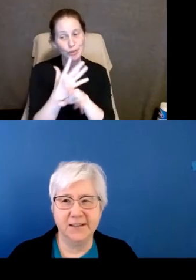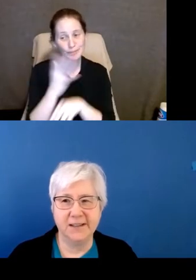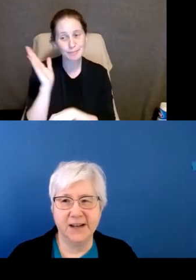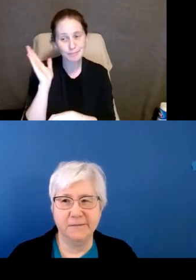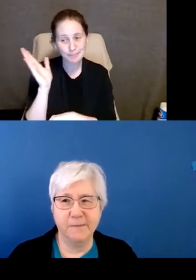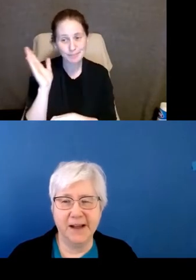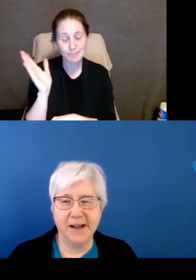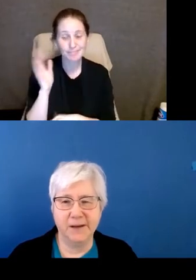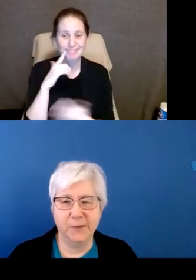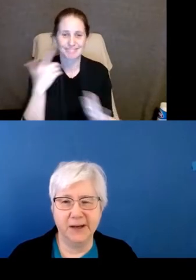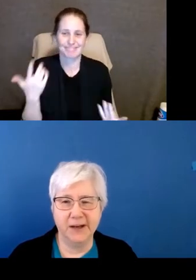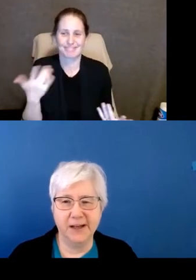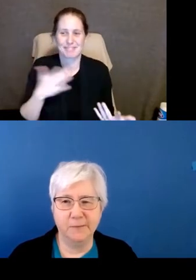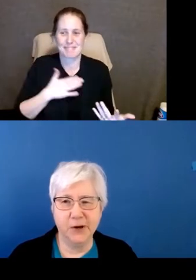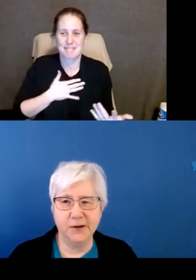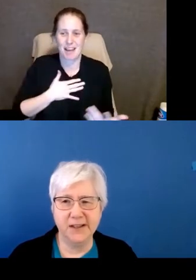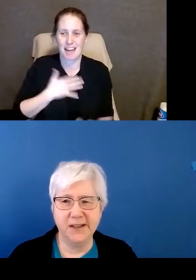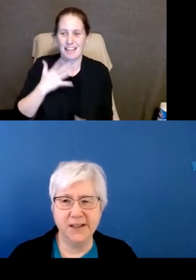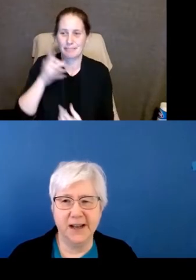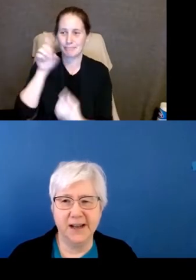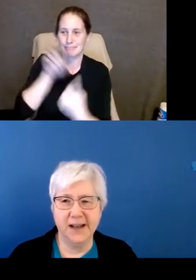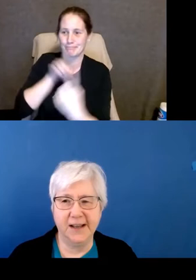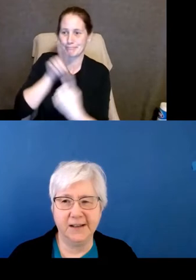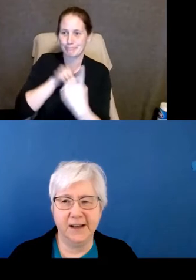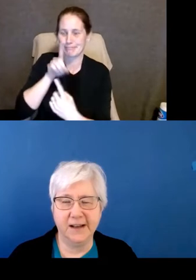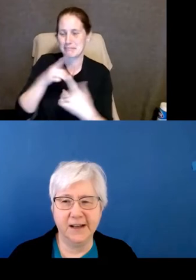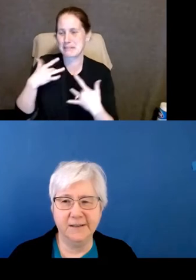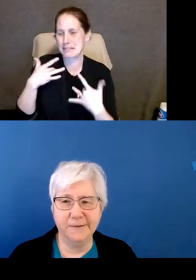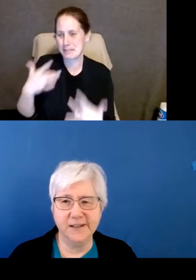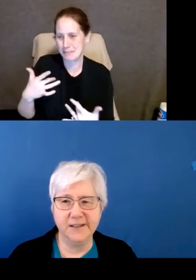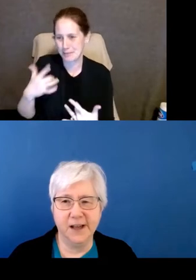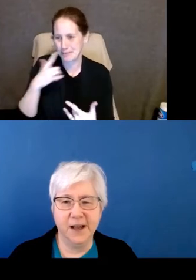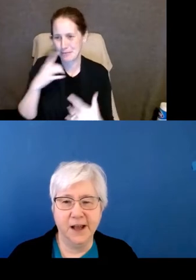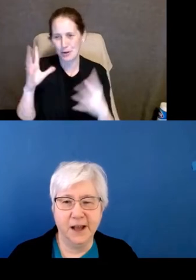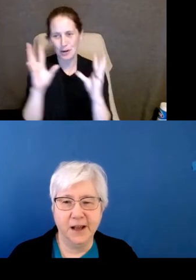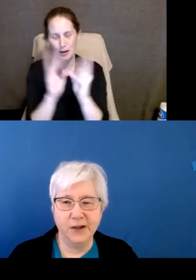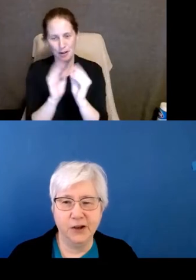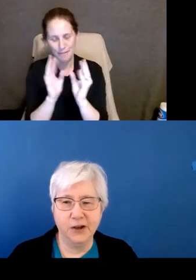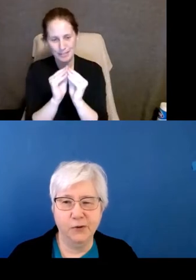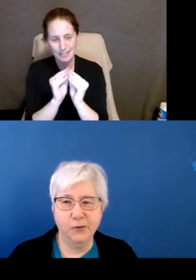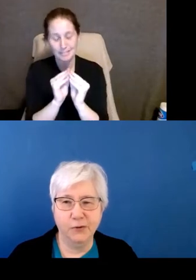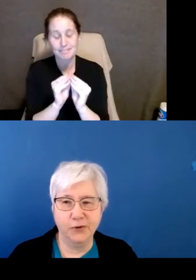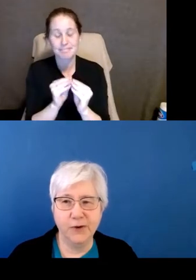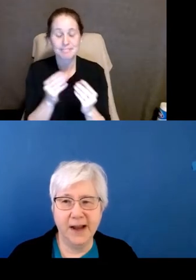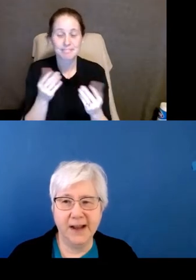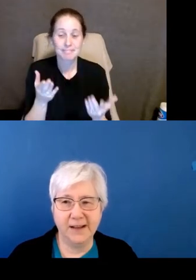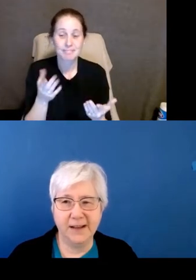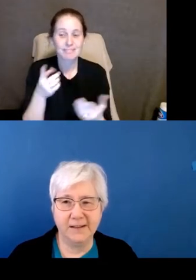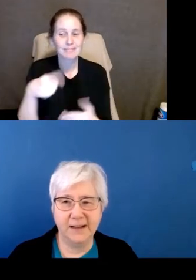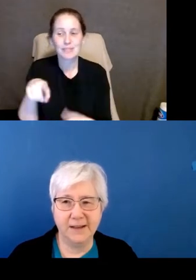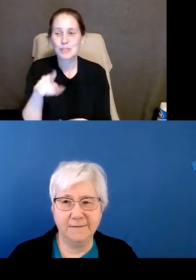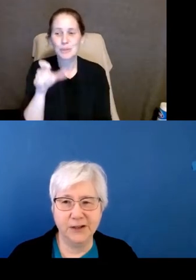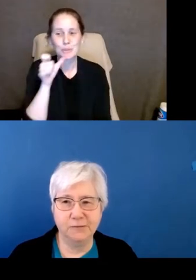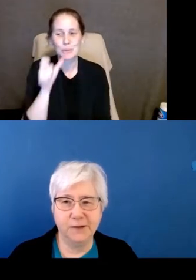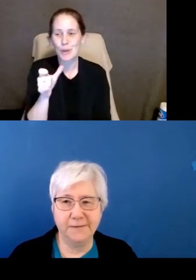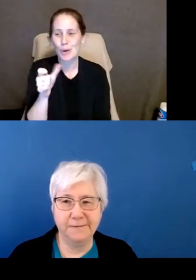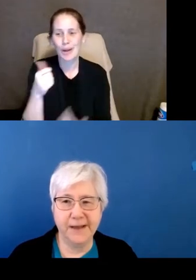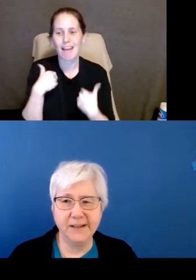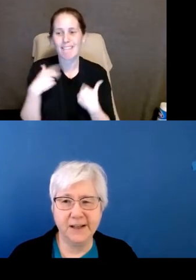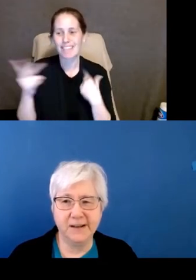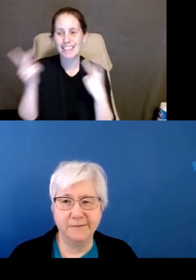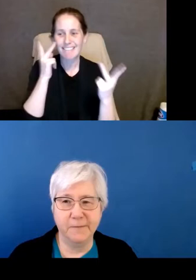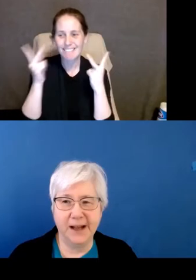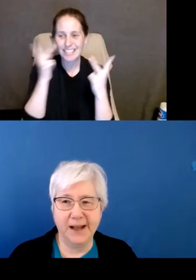instead of my appearing in person at a conference, you do not get the visual